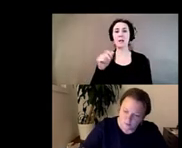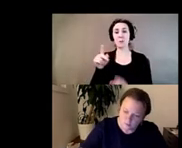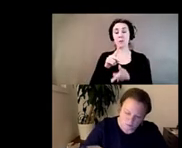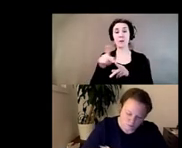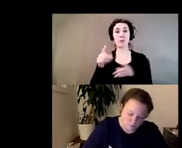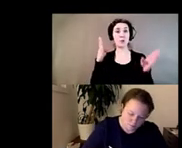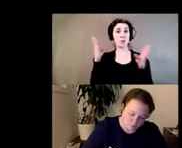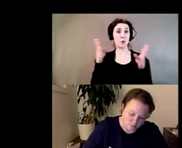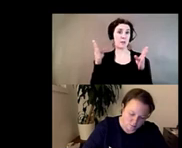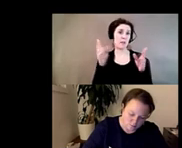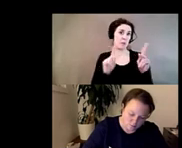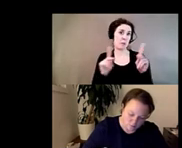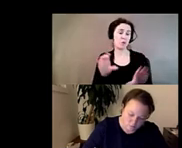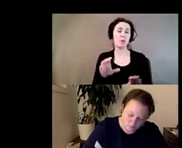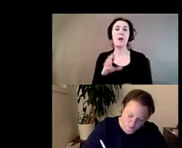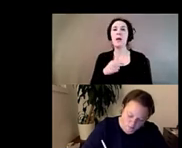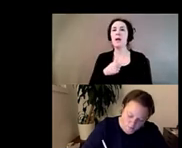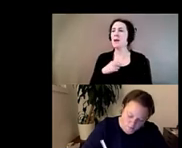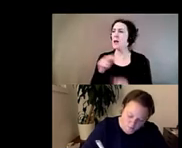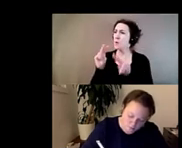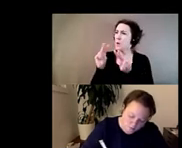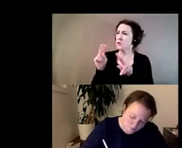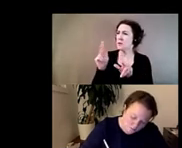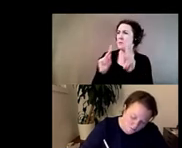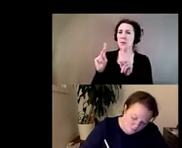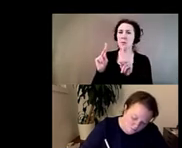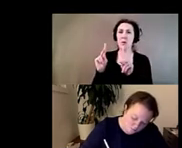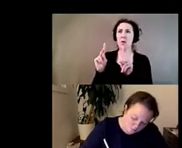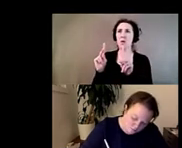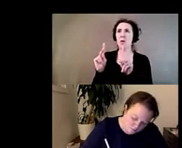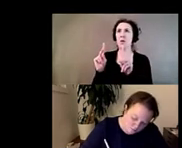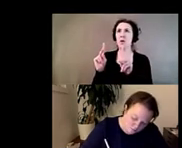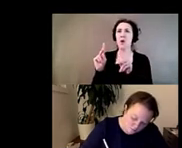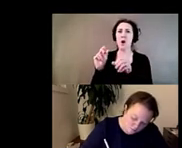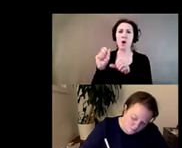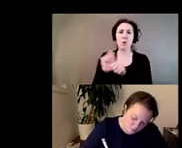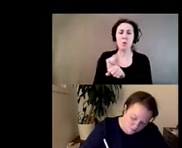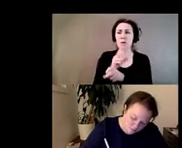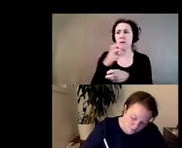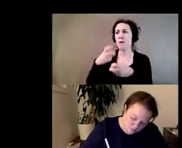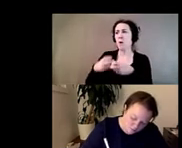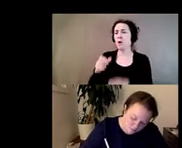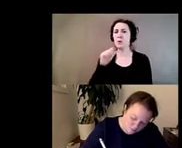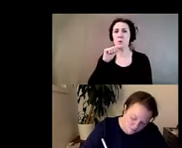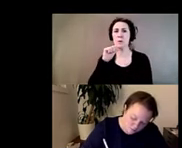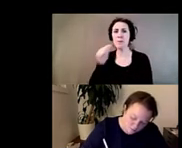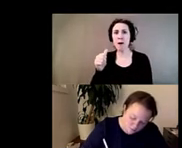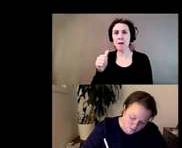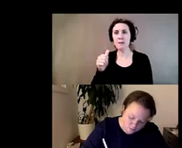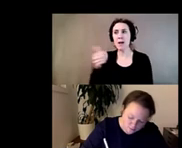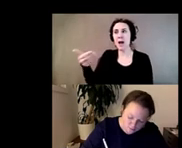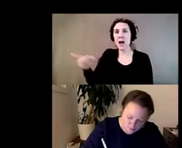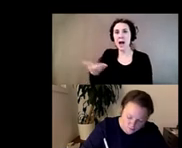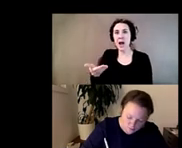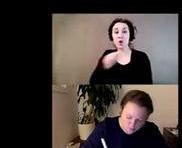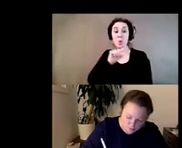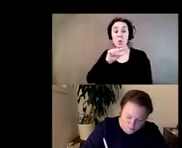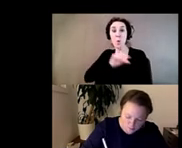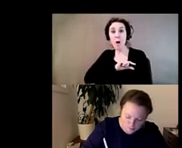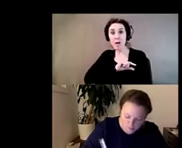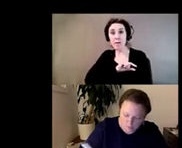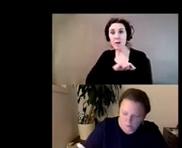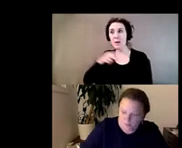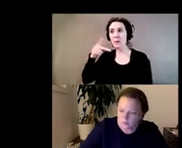watch folks bend over backwards to not hire can't like really qualified candidates of color um just like like